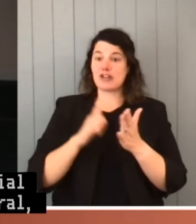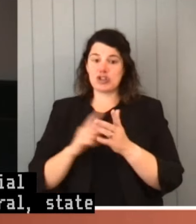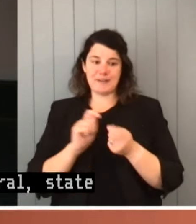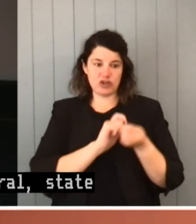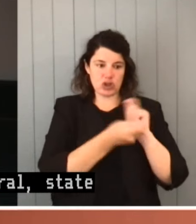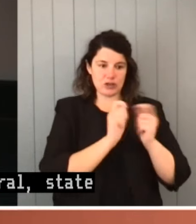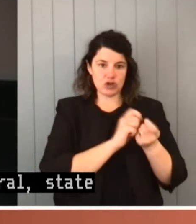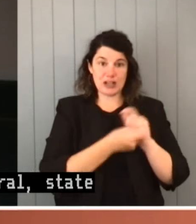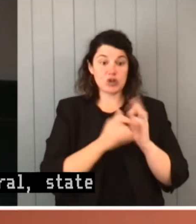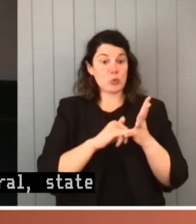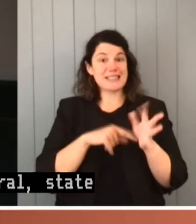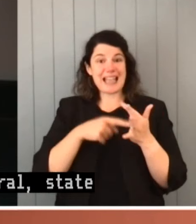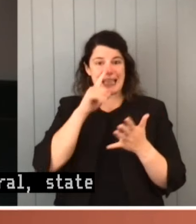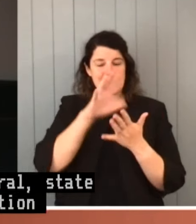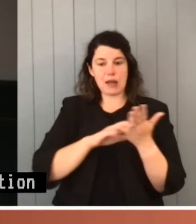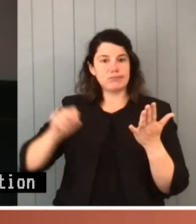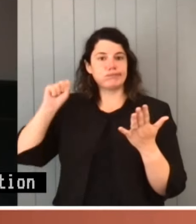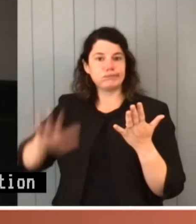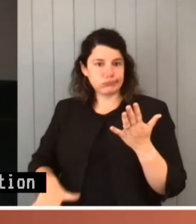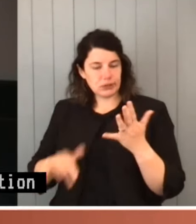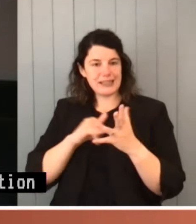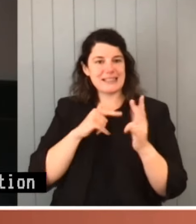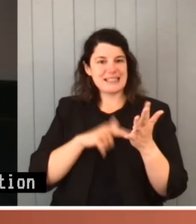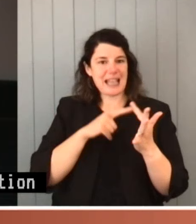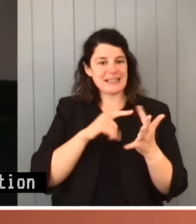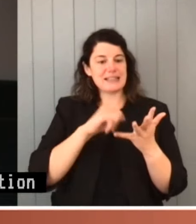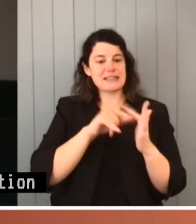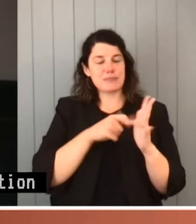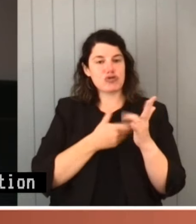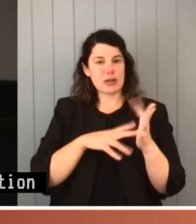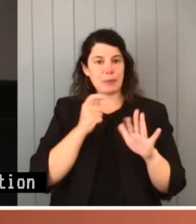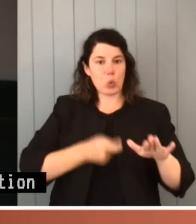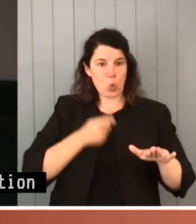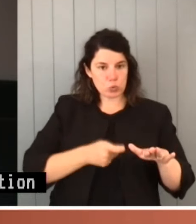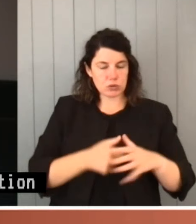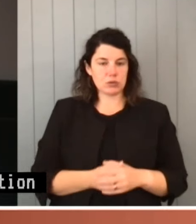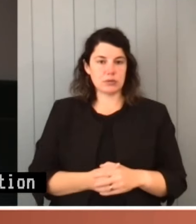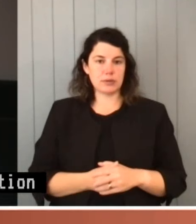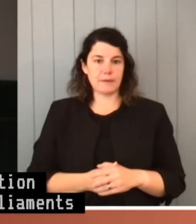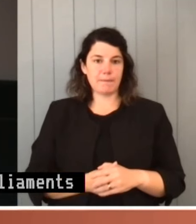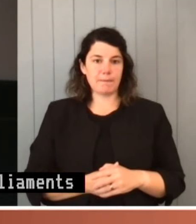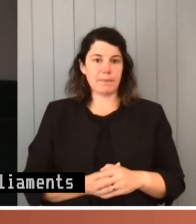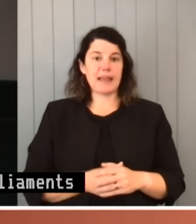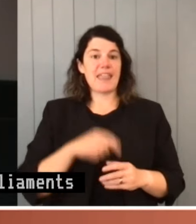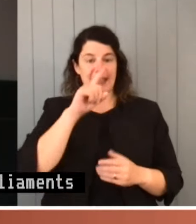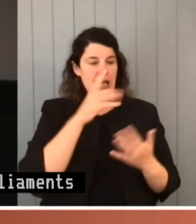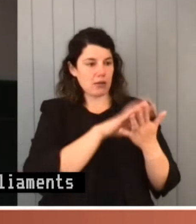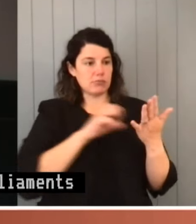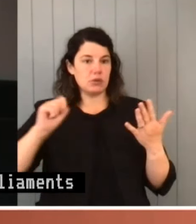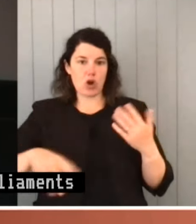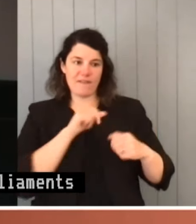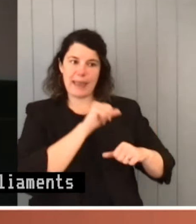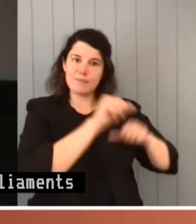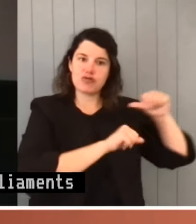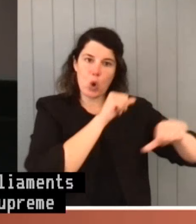can't abolish the state supreme courts, and they can't deprive the state supreme courts of their traditional supervisory jurisdiction over